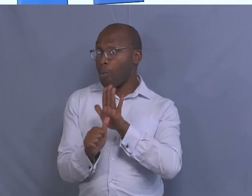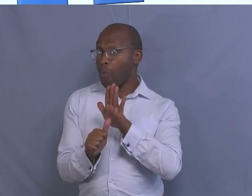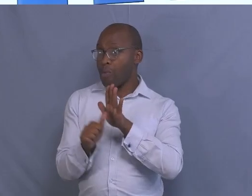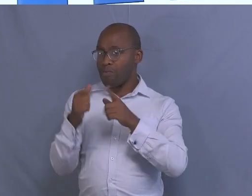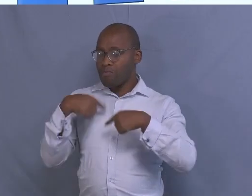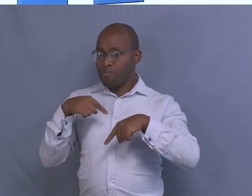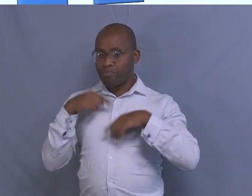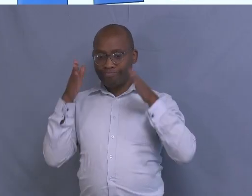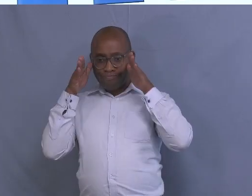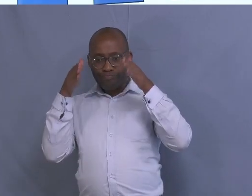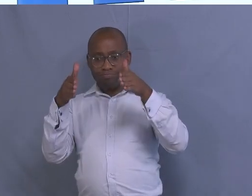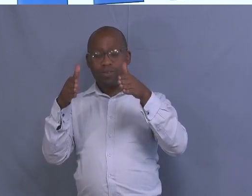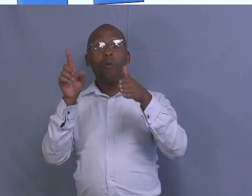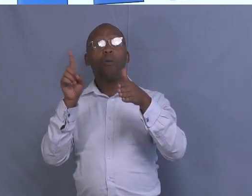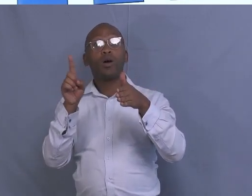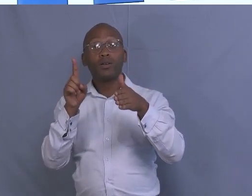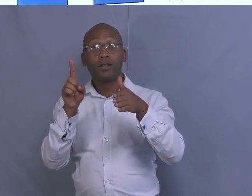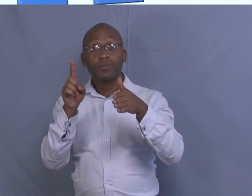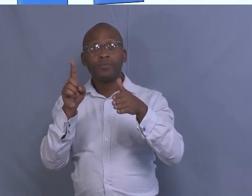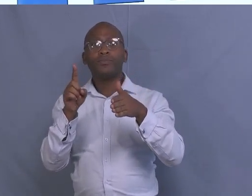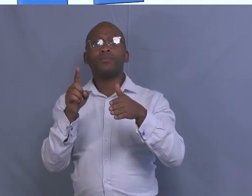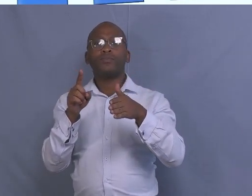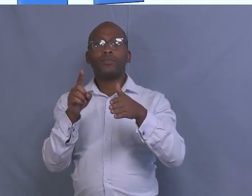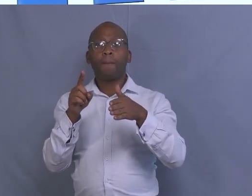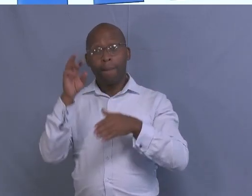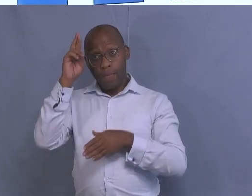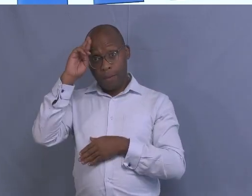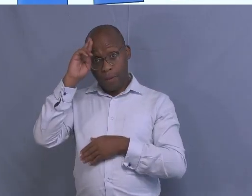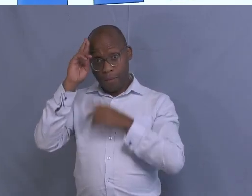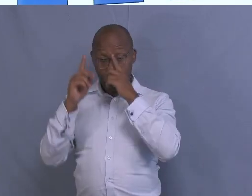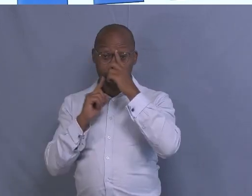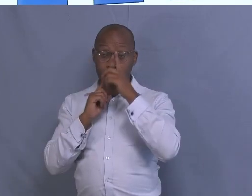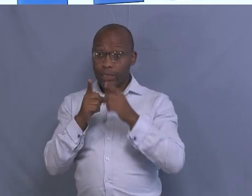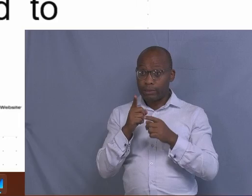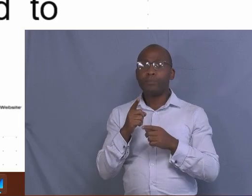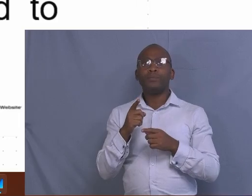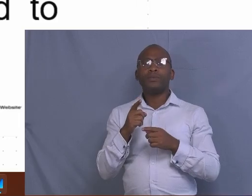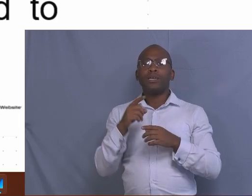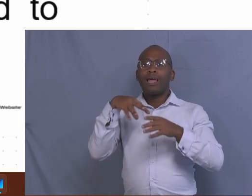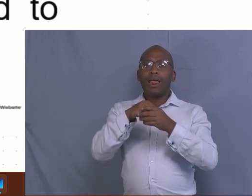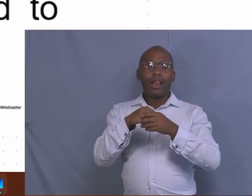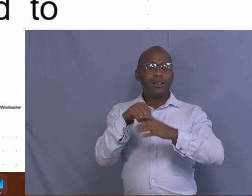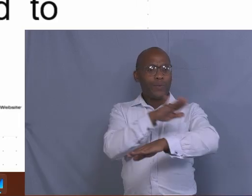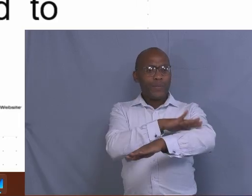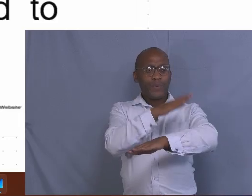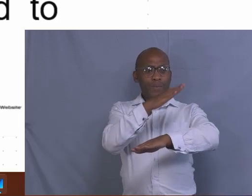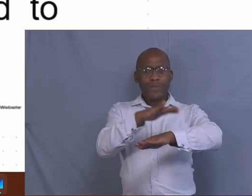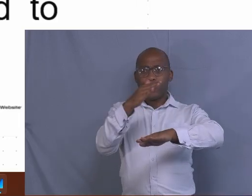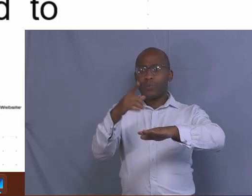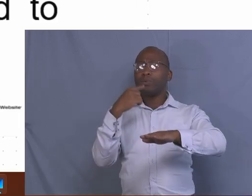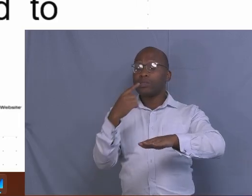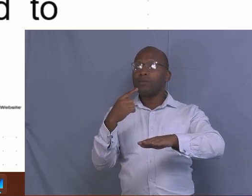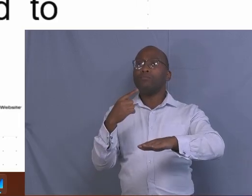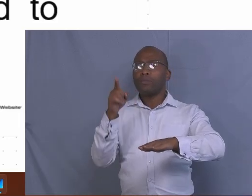on making kems. Remember, we said in the pastures or in the field, you should have kems.